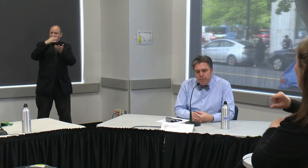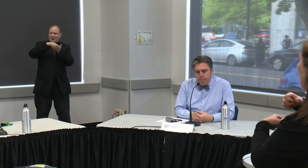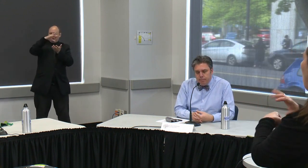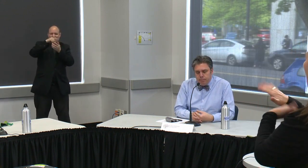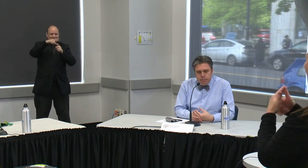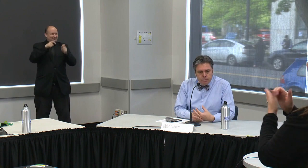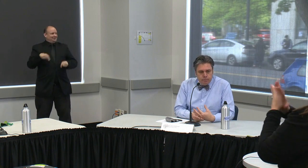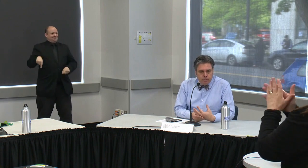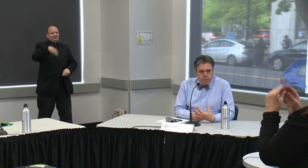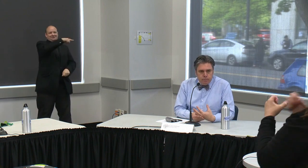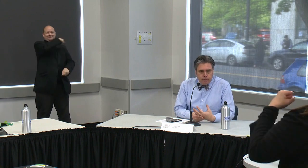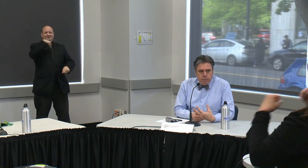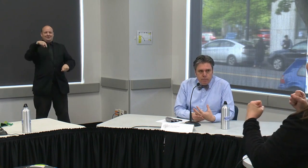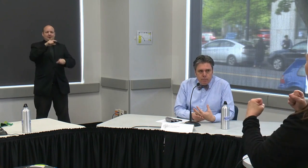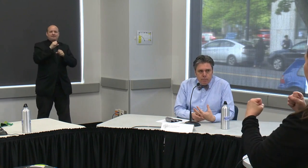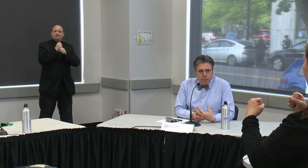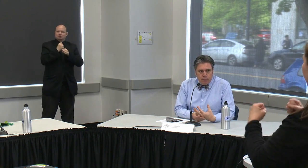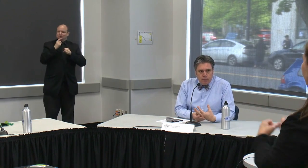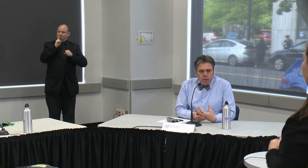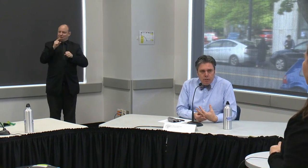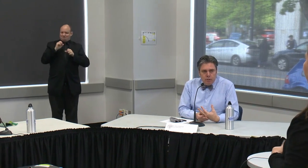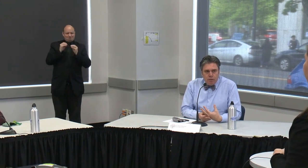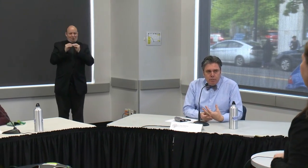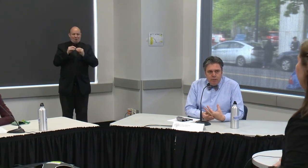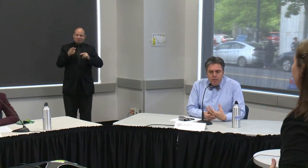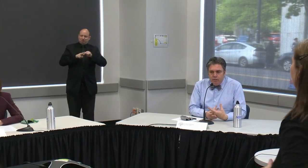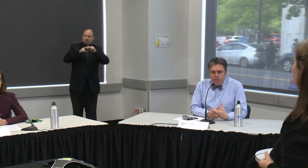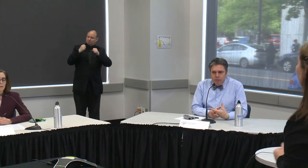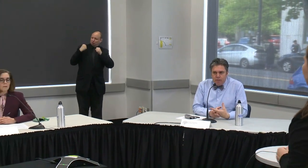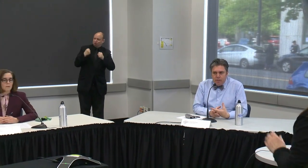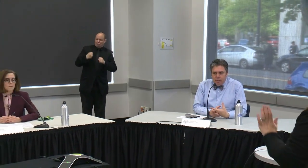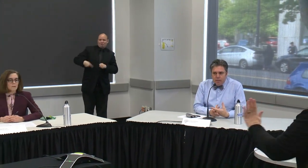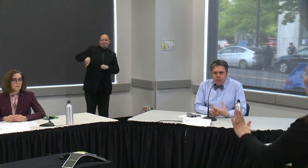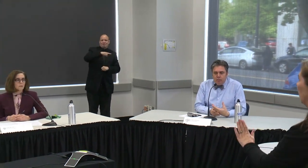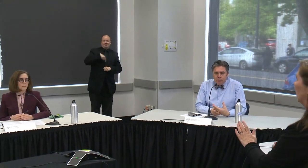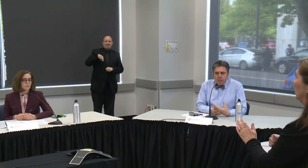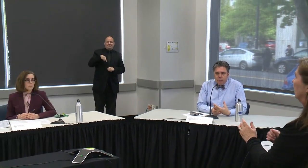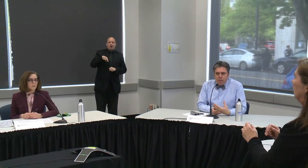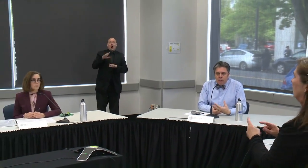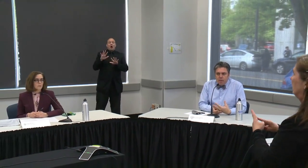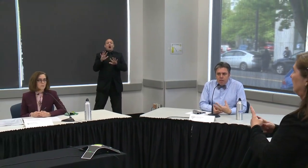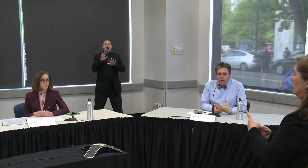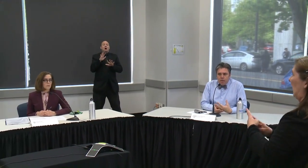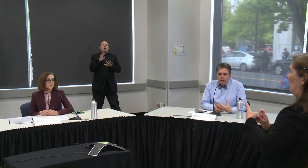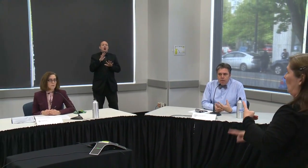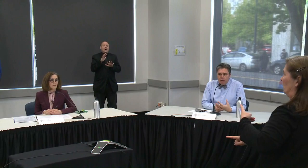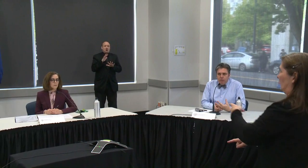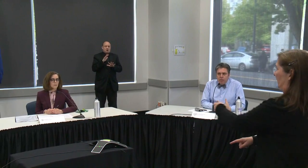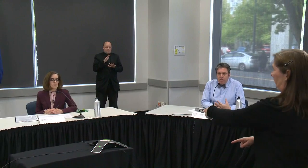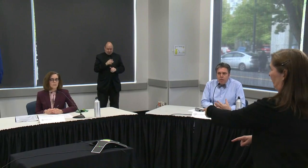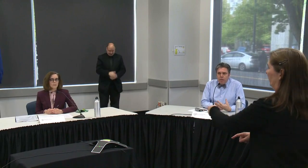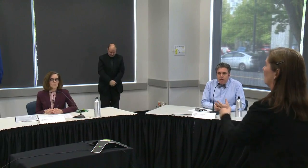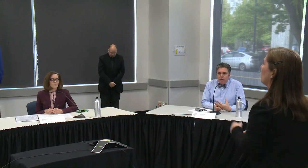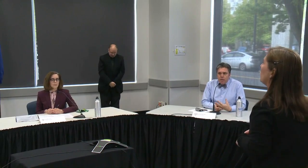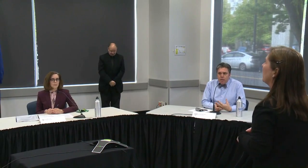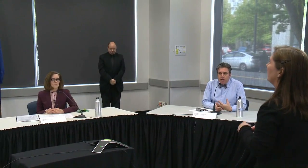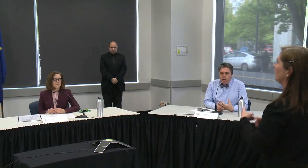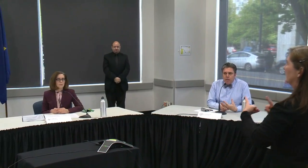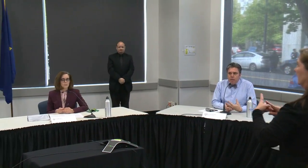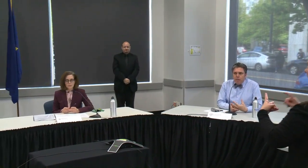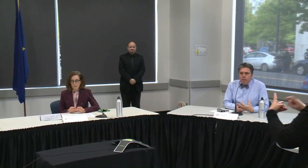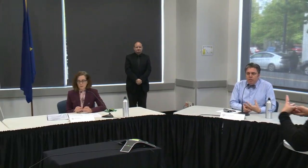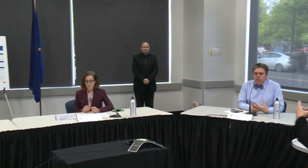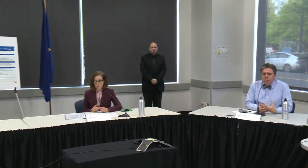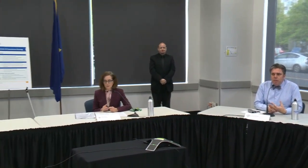all stronger thanks lisa uh next up we have follow up on that just quick follow up on that um the other second question